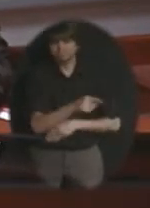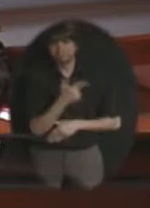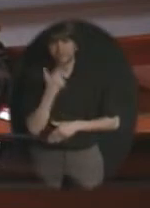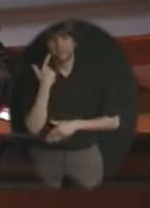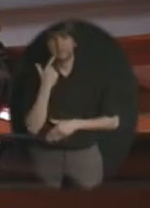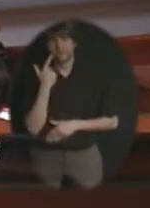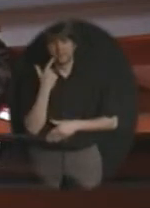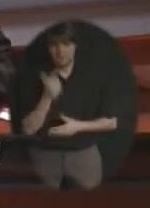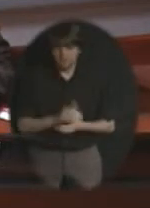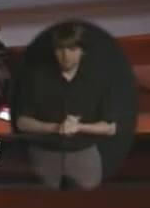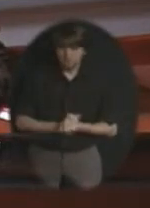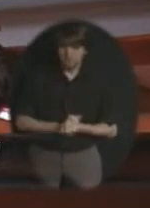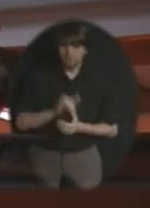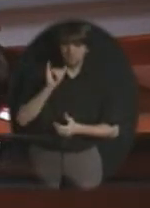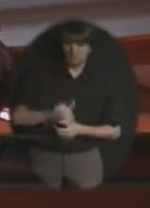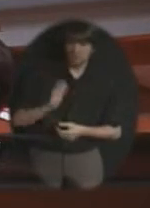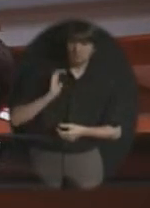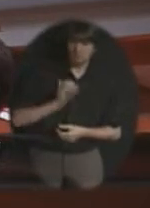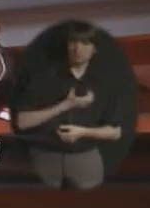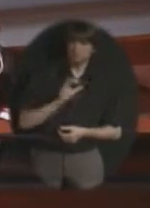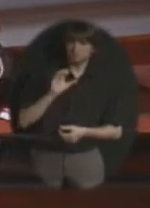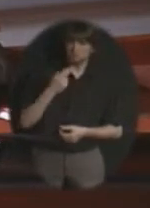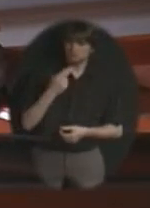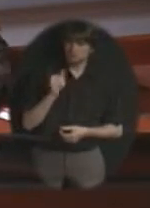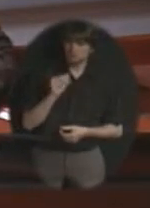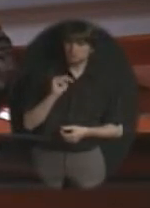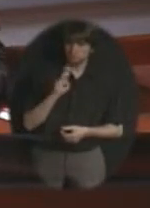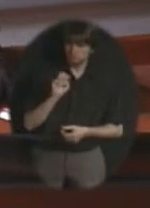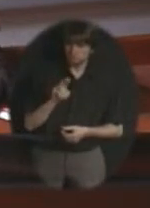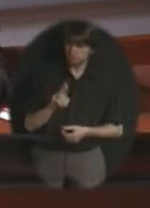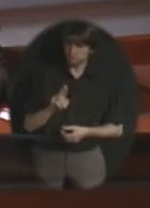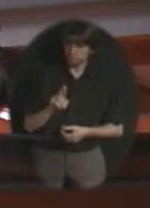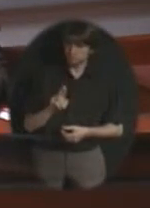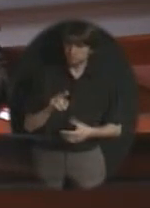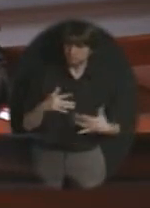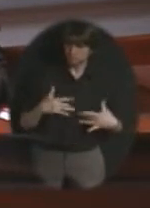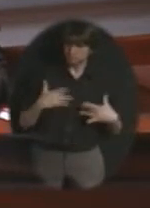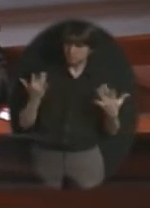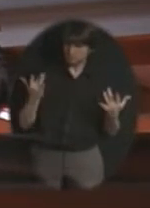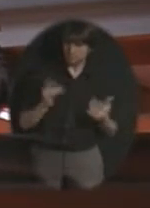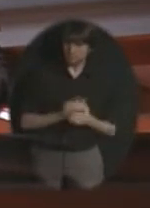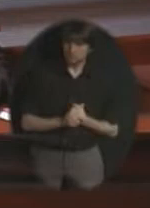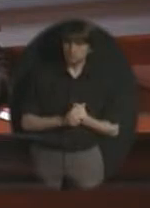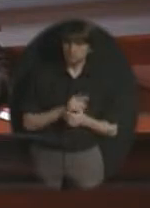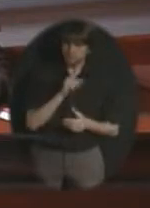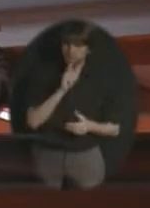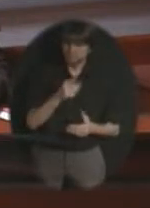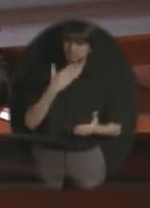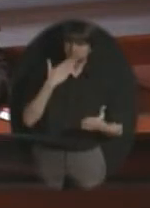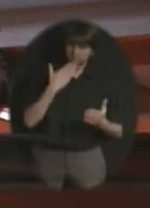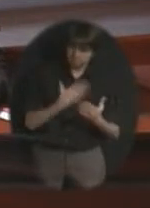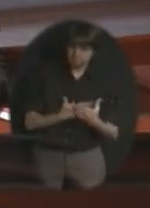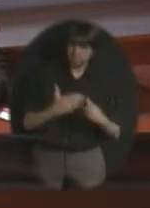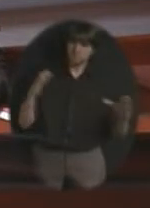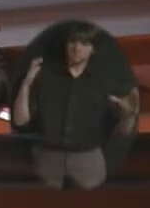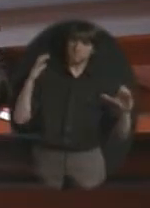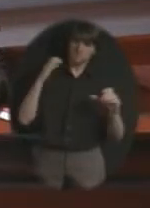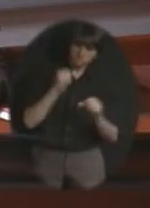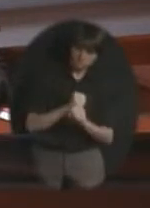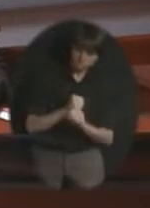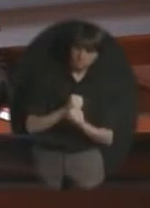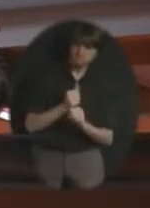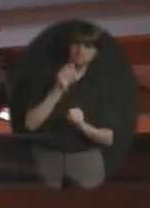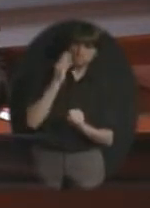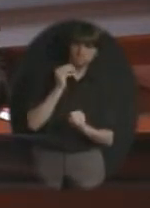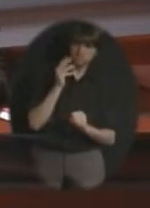our chamber event on the day but as you know obviously it's a very grand culminating experience for kids who have been in our district now